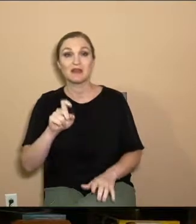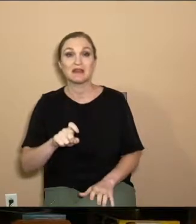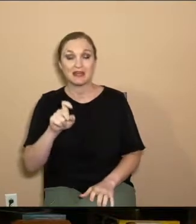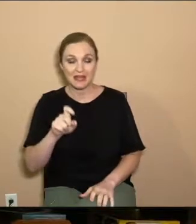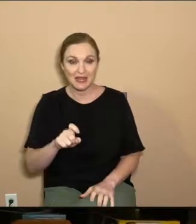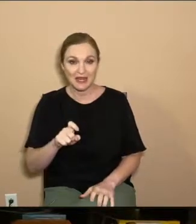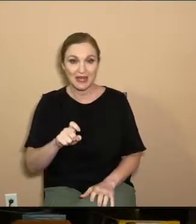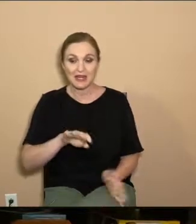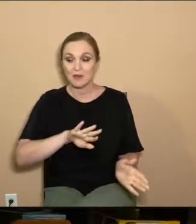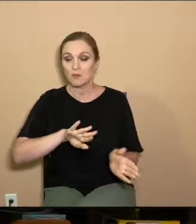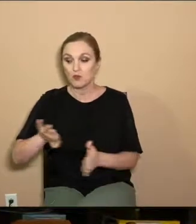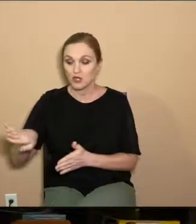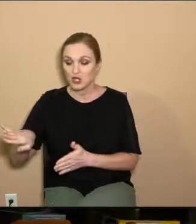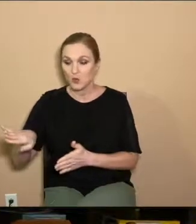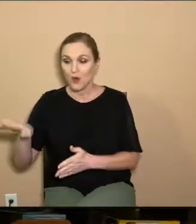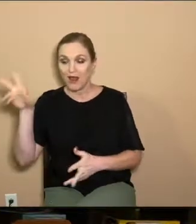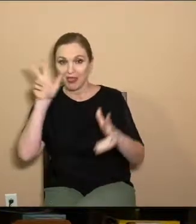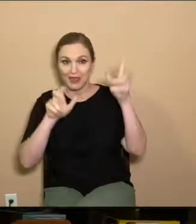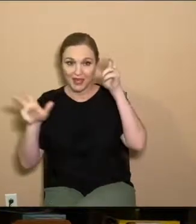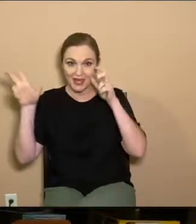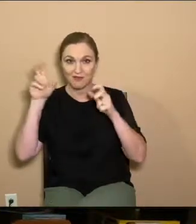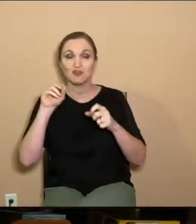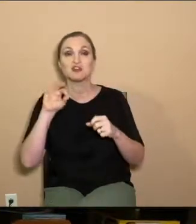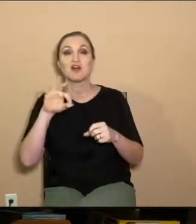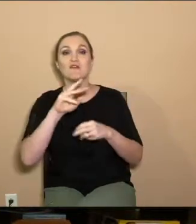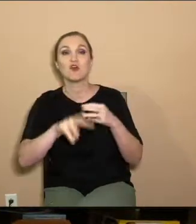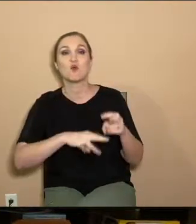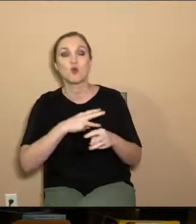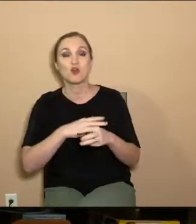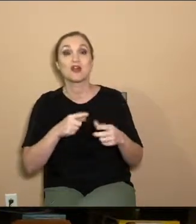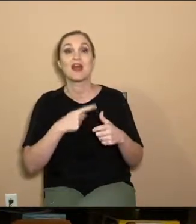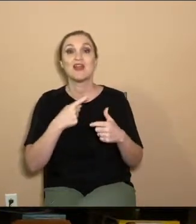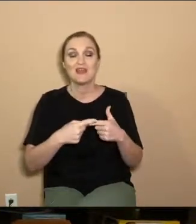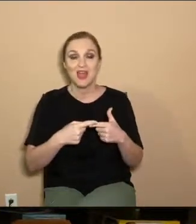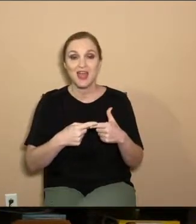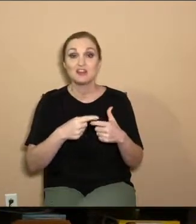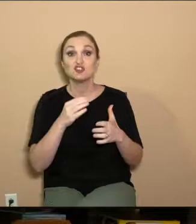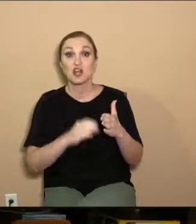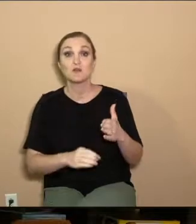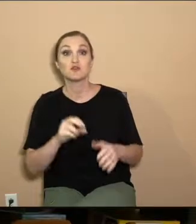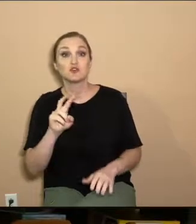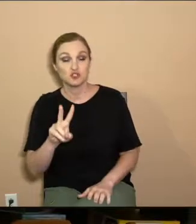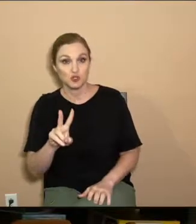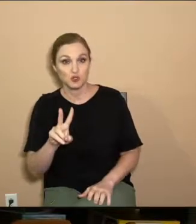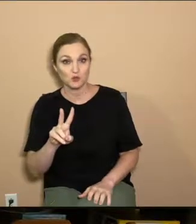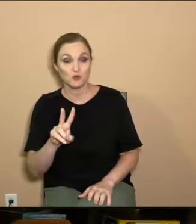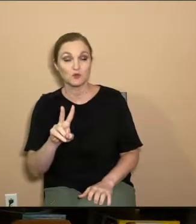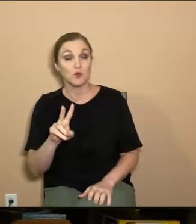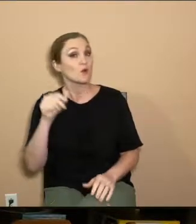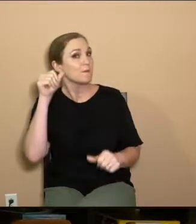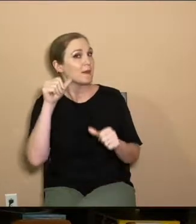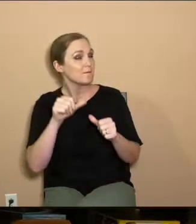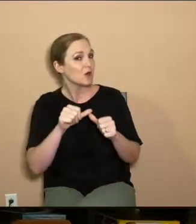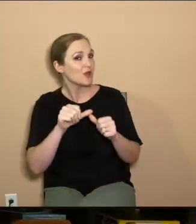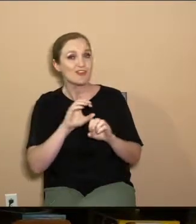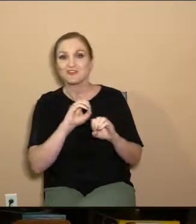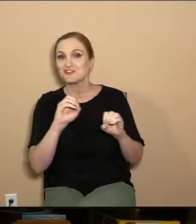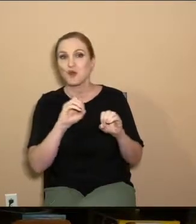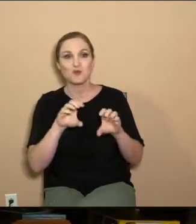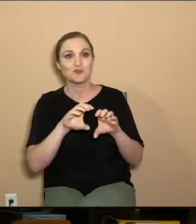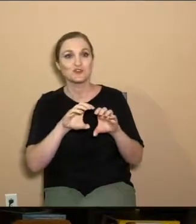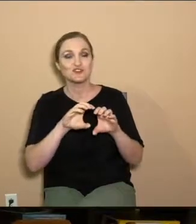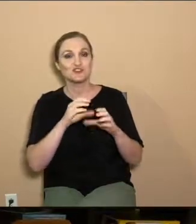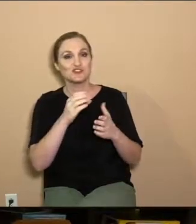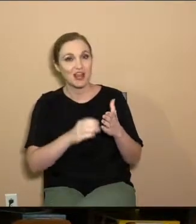through abstaining from the evils of the world. And then we carry over to chapter two, remembering that there were no